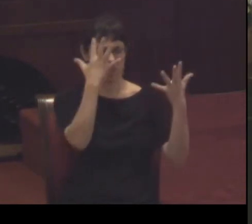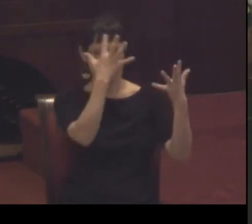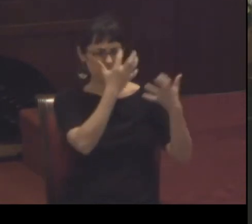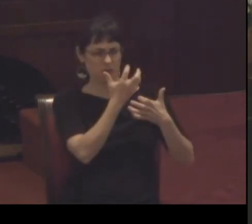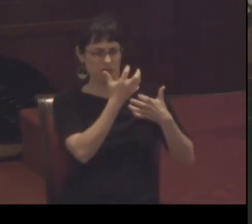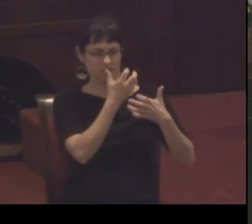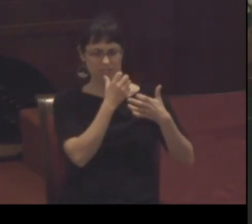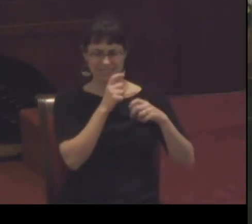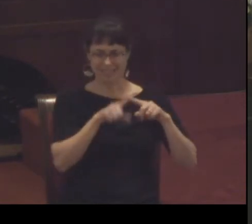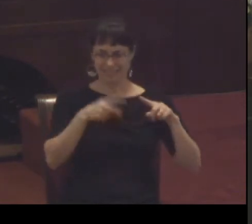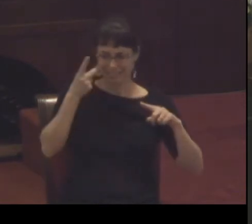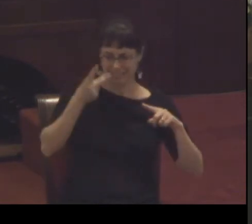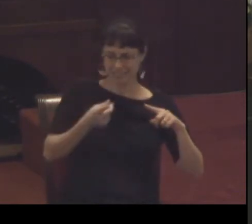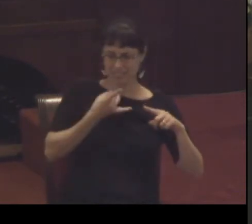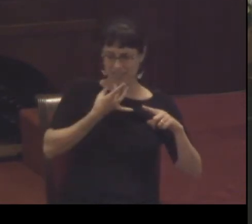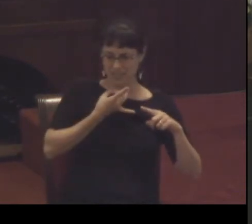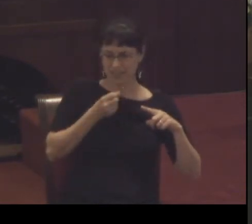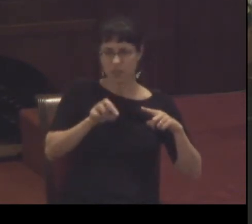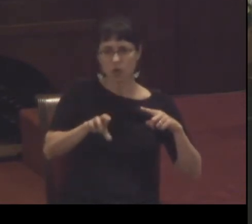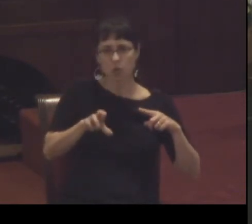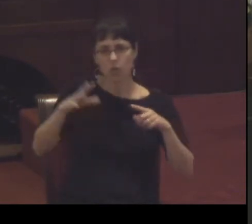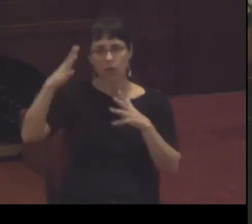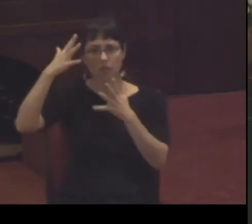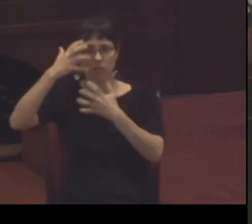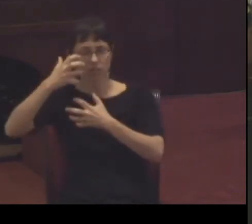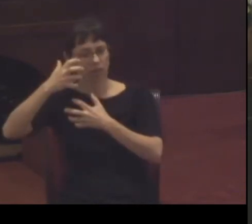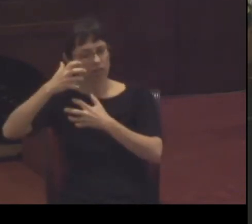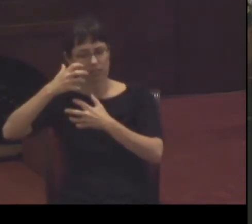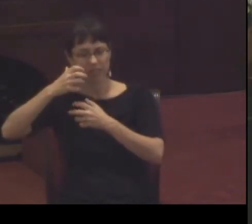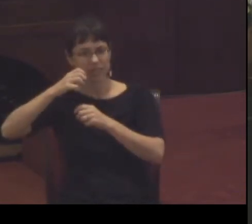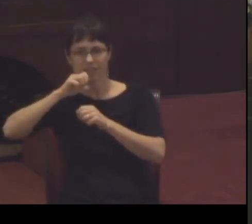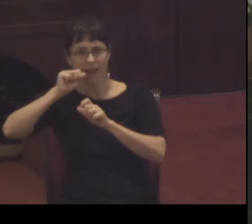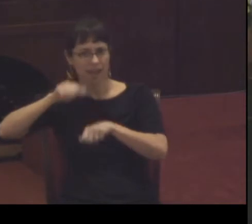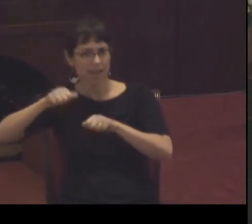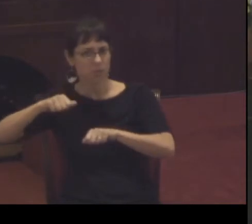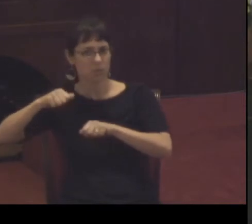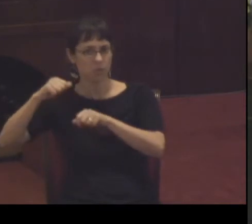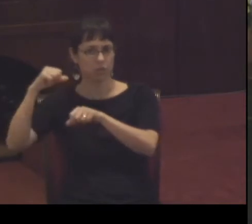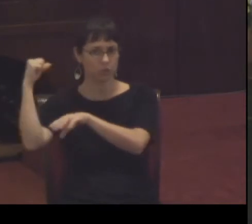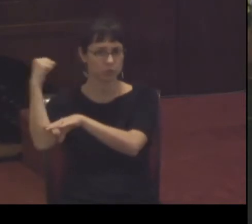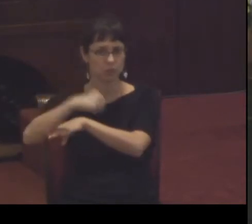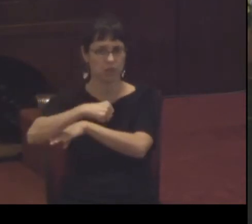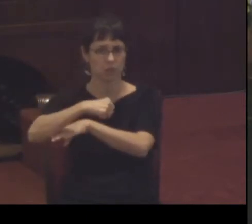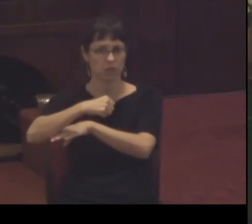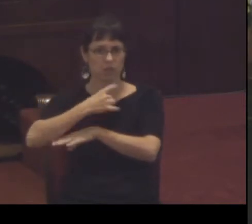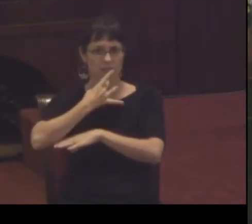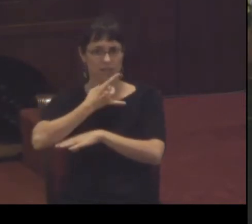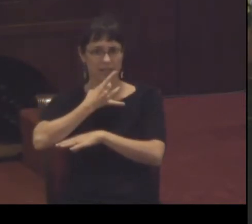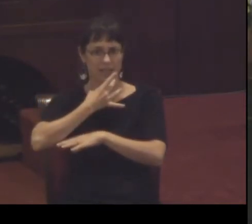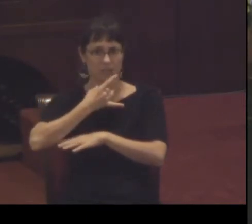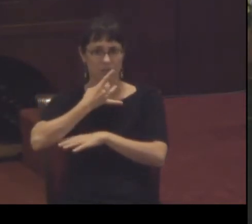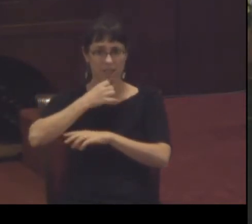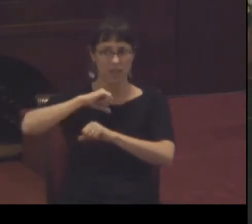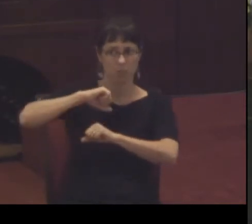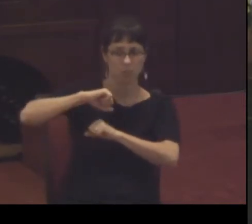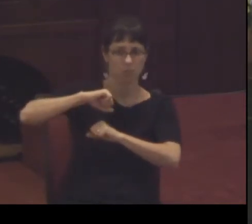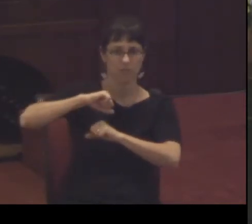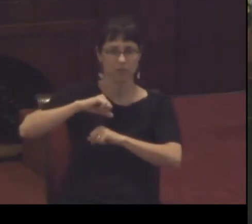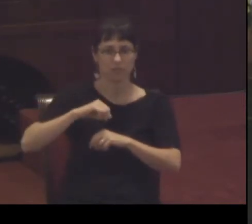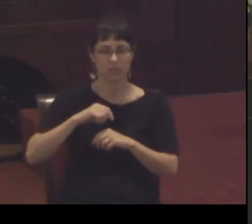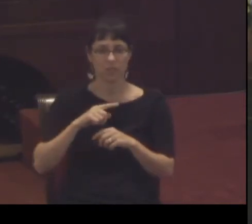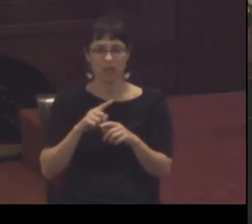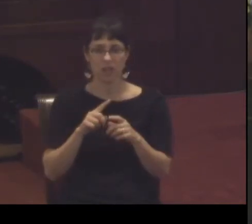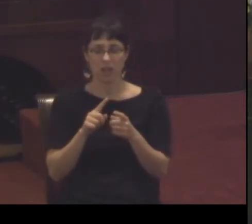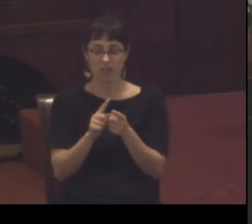the light or is it that the darkness is unable to conquer the light? and translations are pretty much